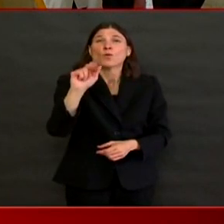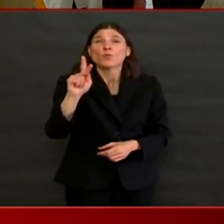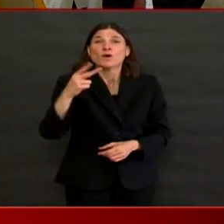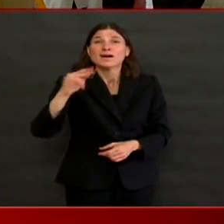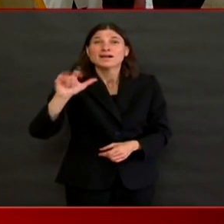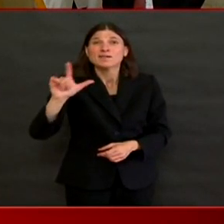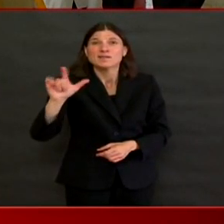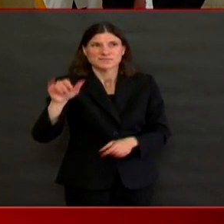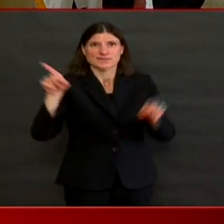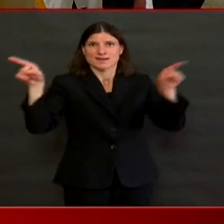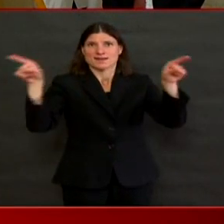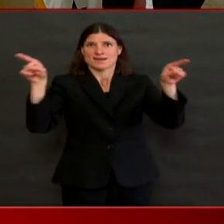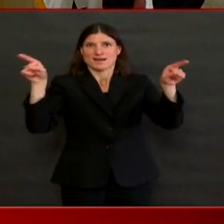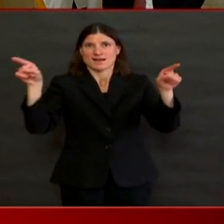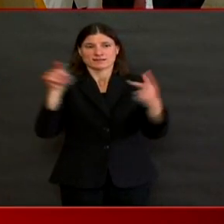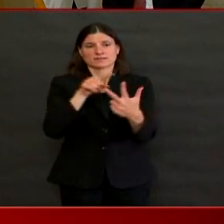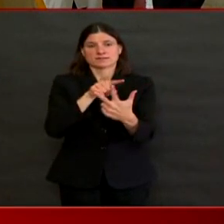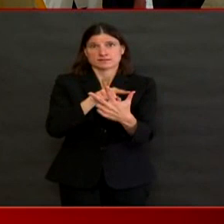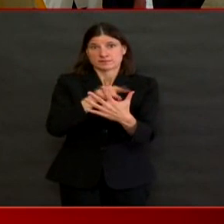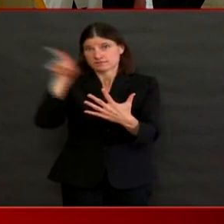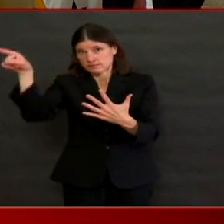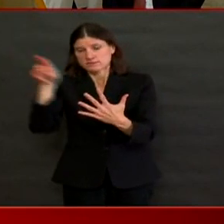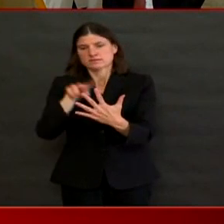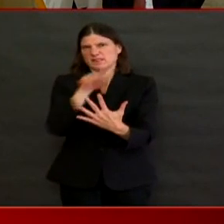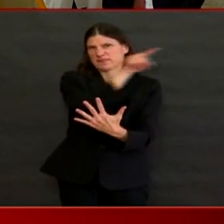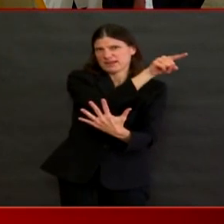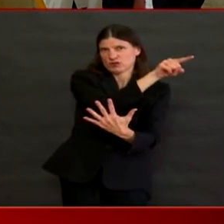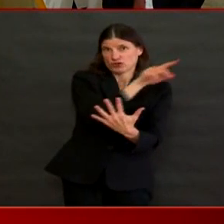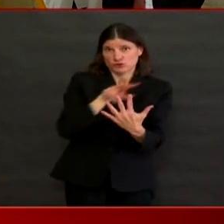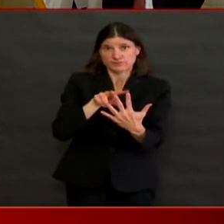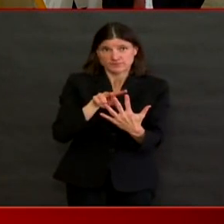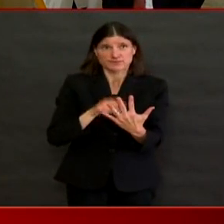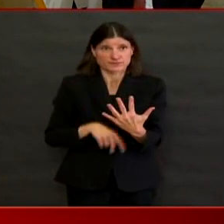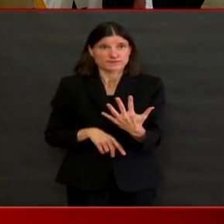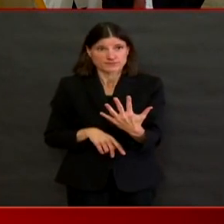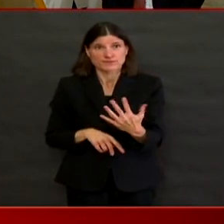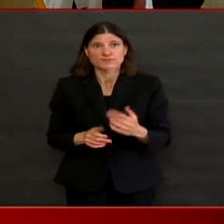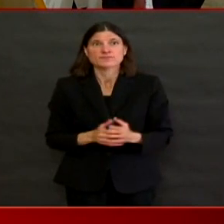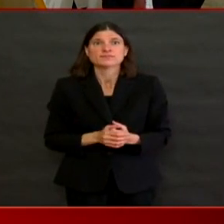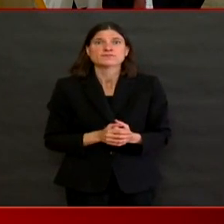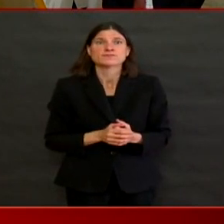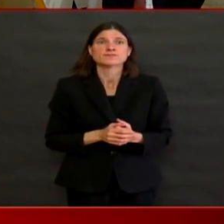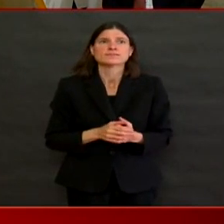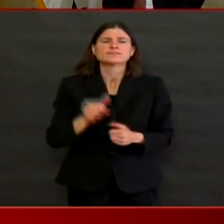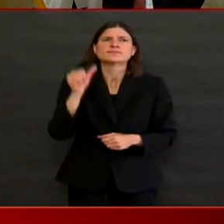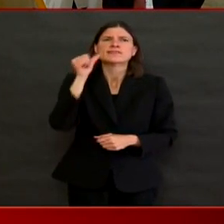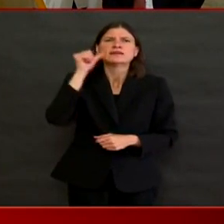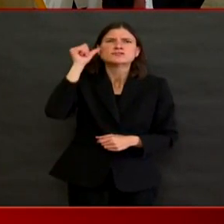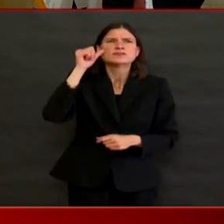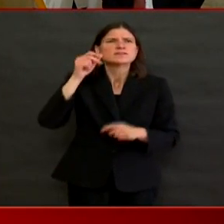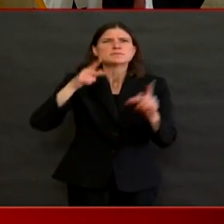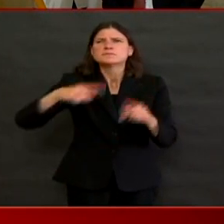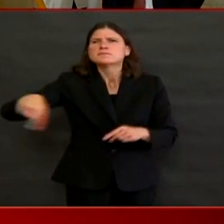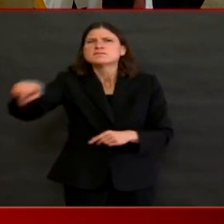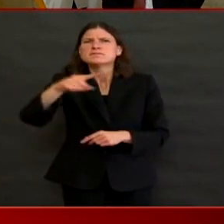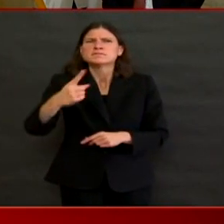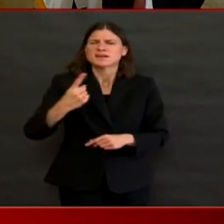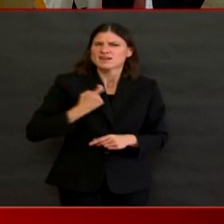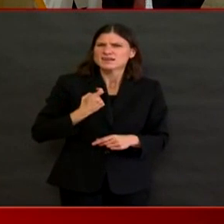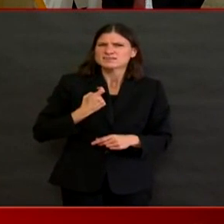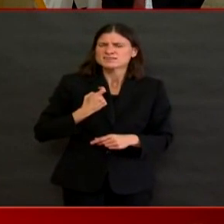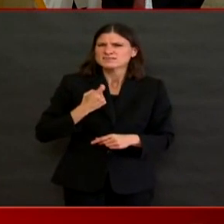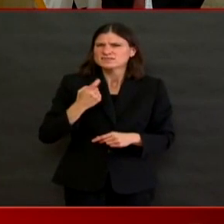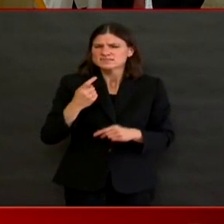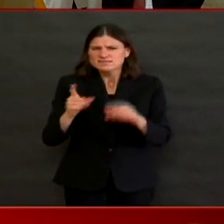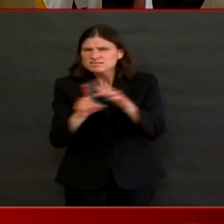yesterday, which is demographics and race and ethnicity. There has been coverage